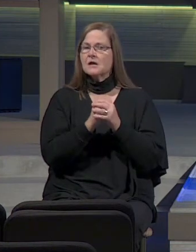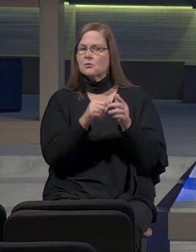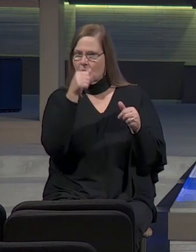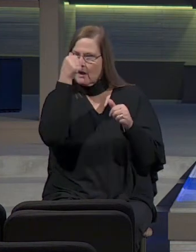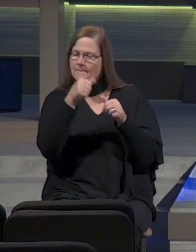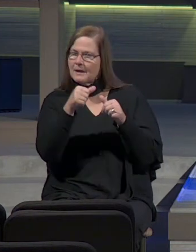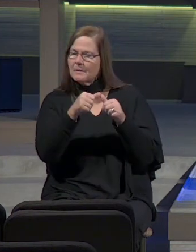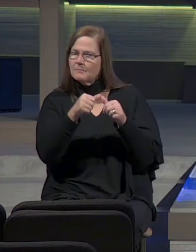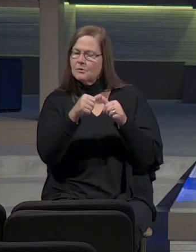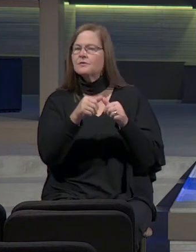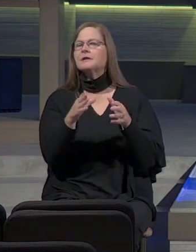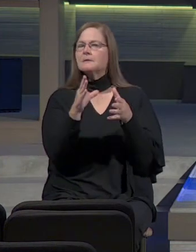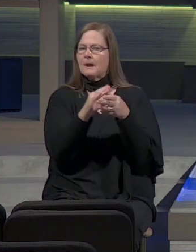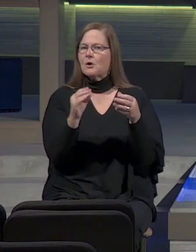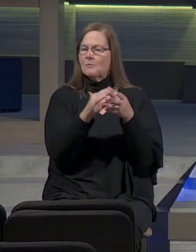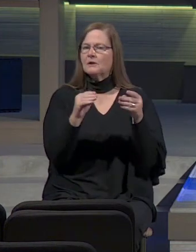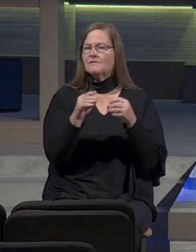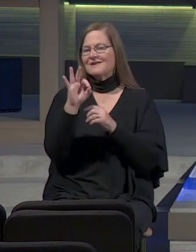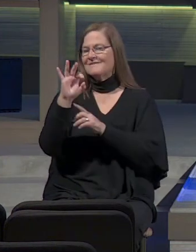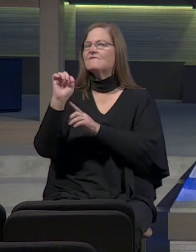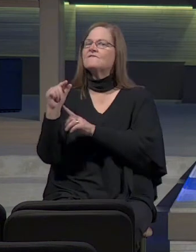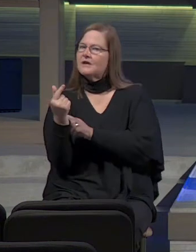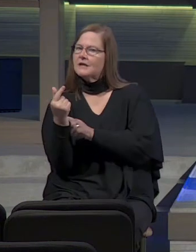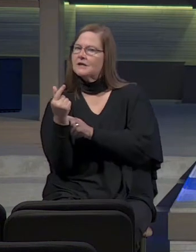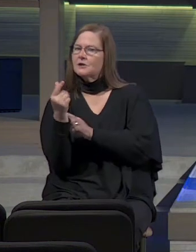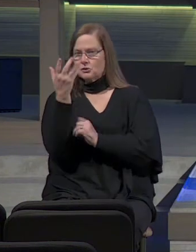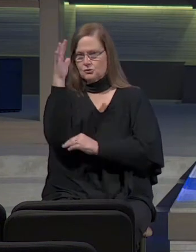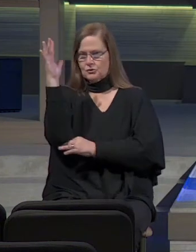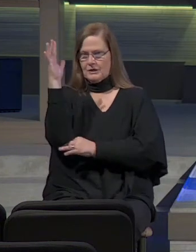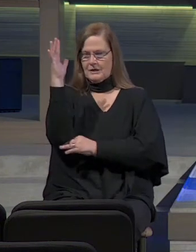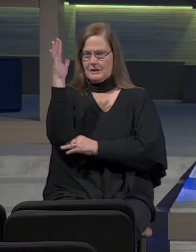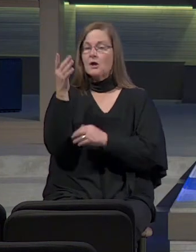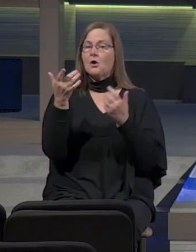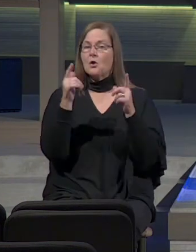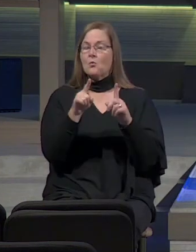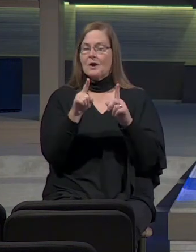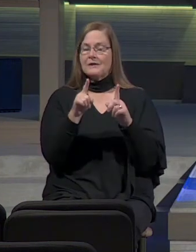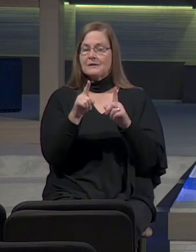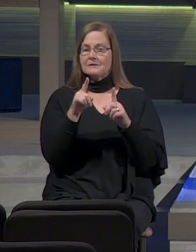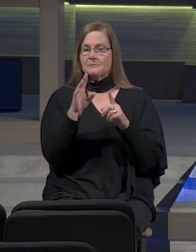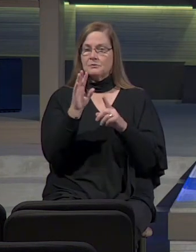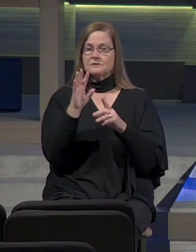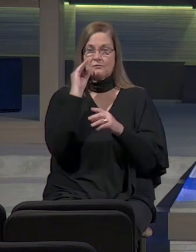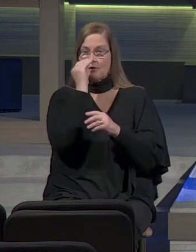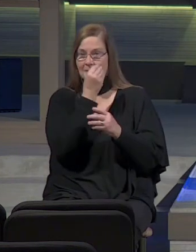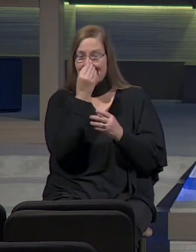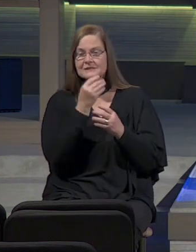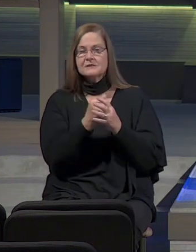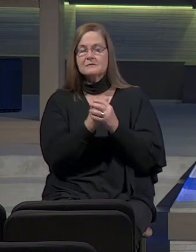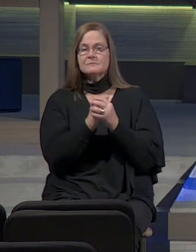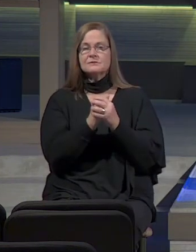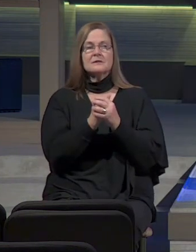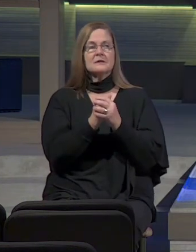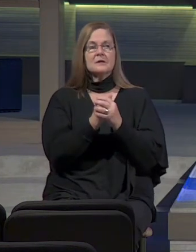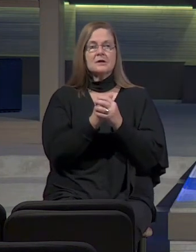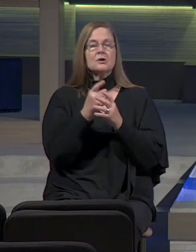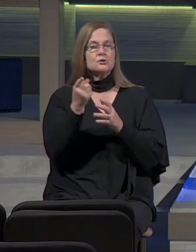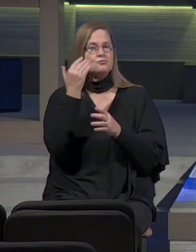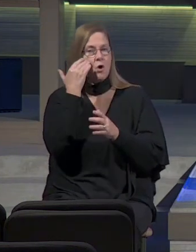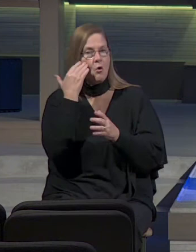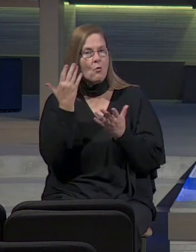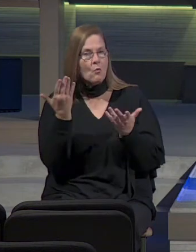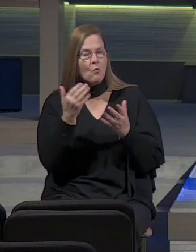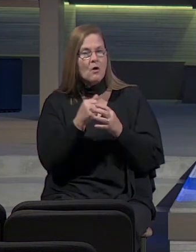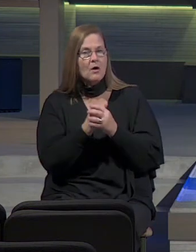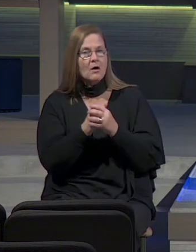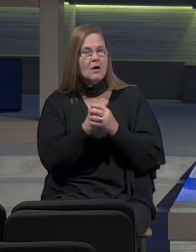the fig tree. Right? The fig tree, when it puts forth its blossoms and its branches kind of softer, you know, you know that